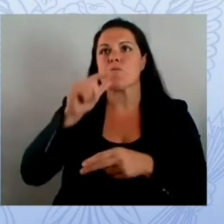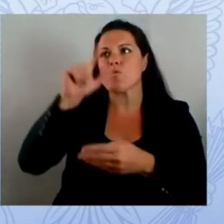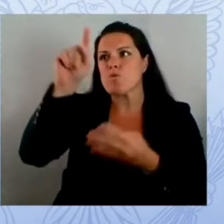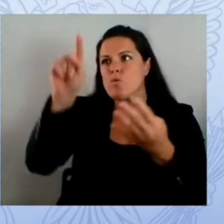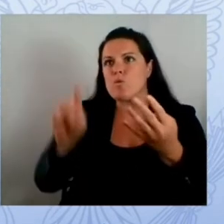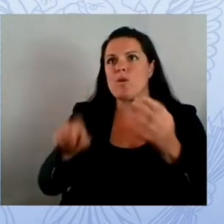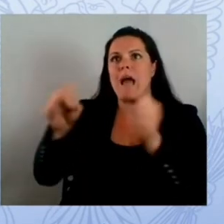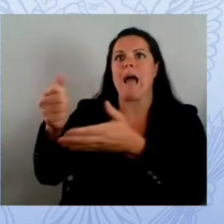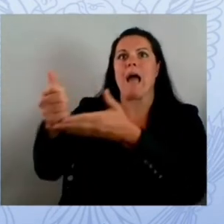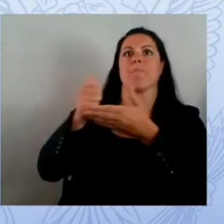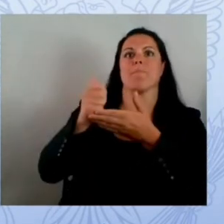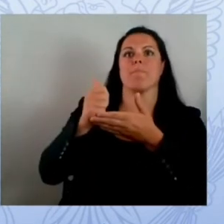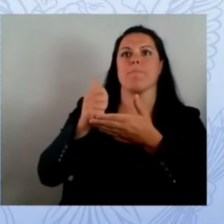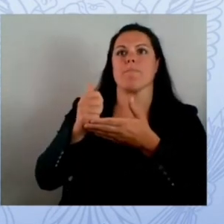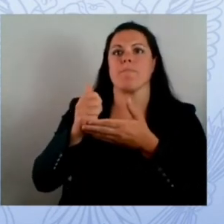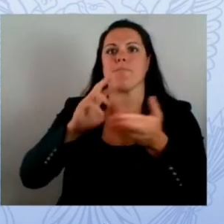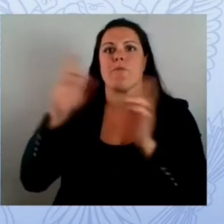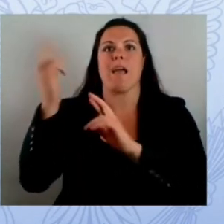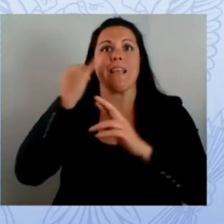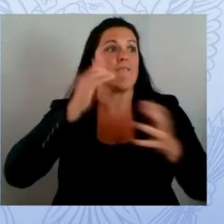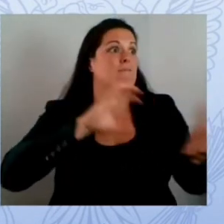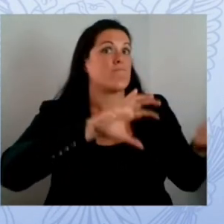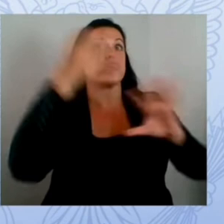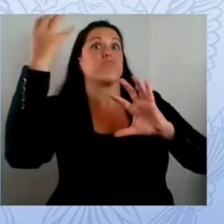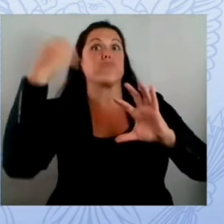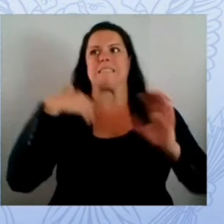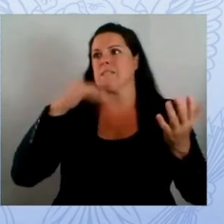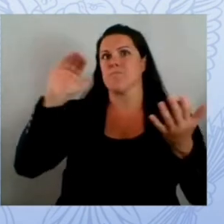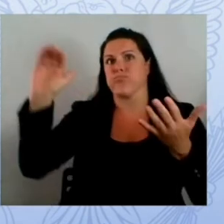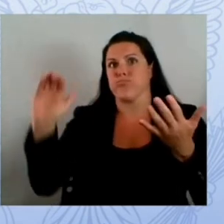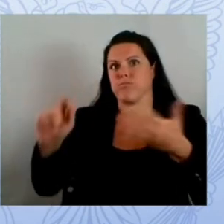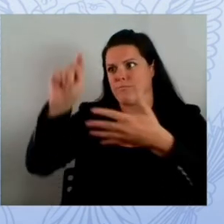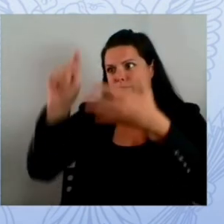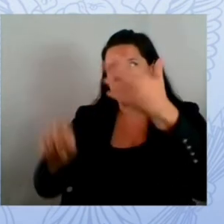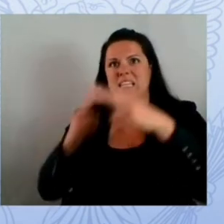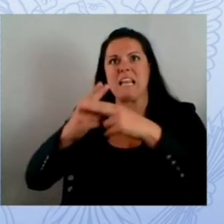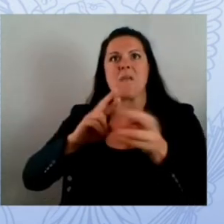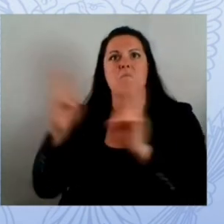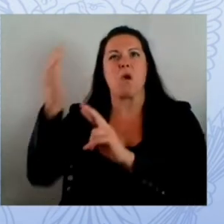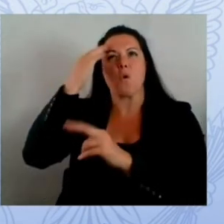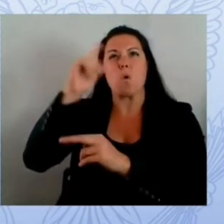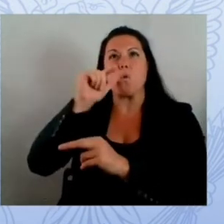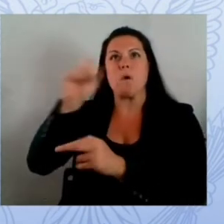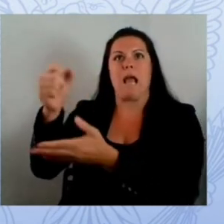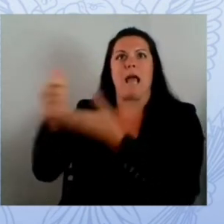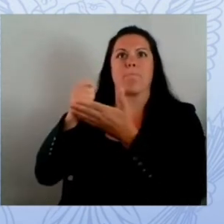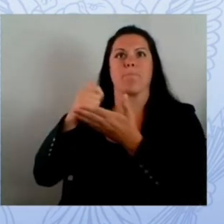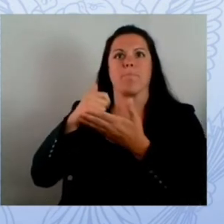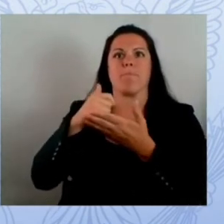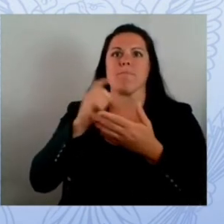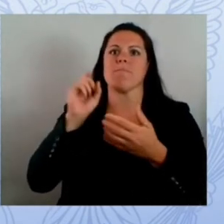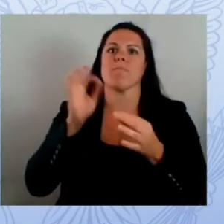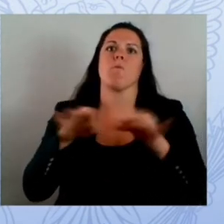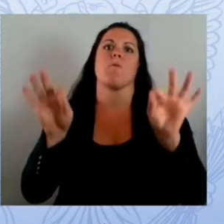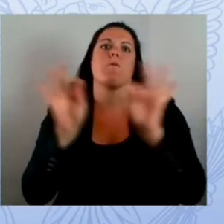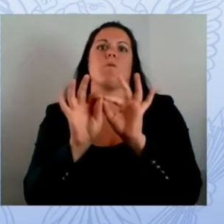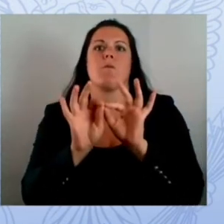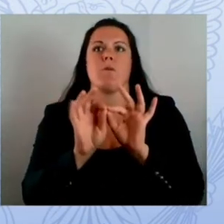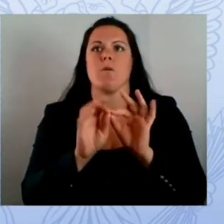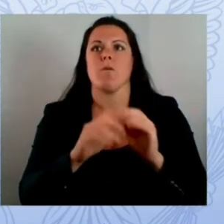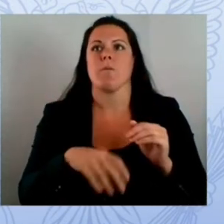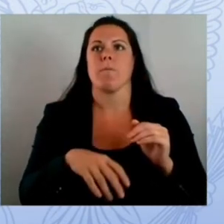not have the tools or the intelligence federal agencies had and they delivered big time very very quickly